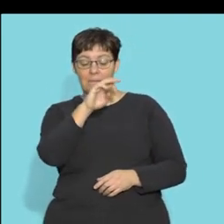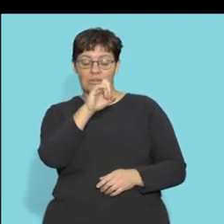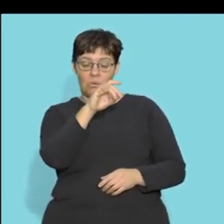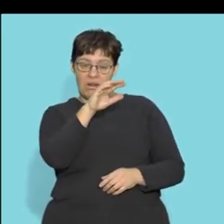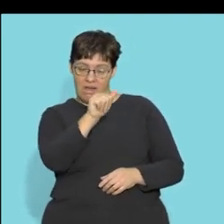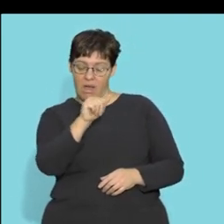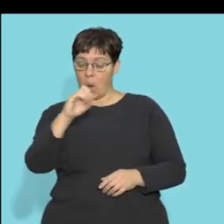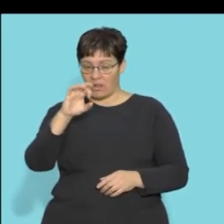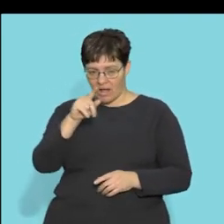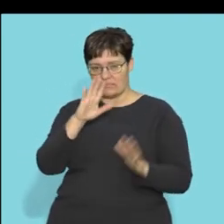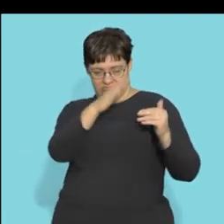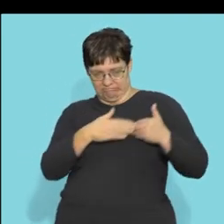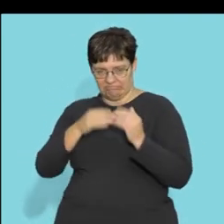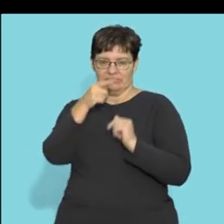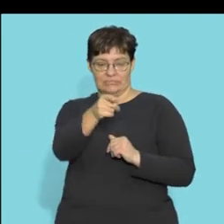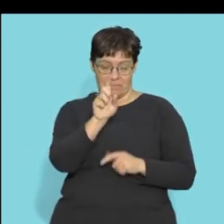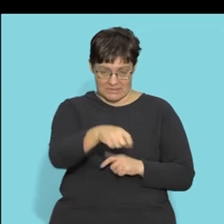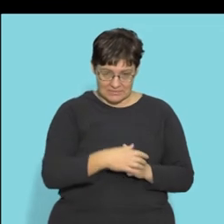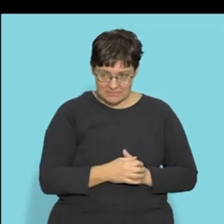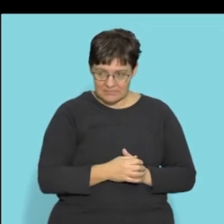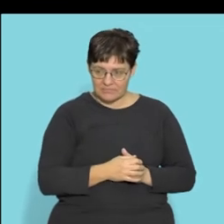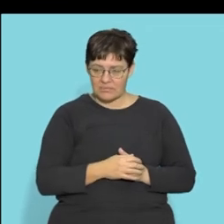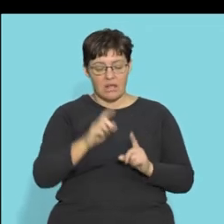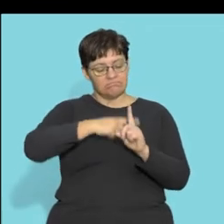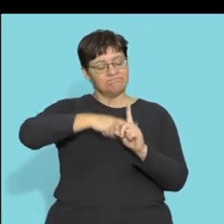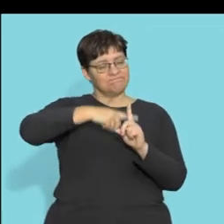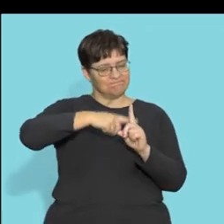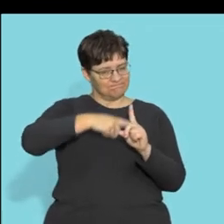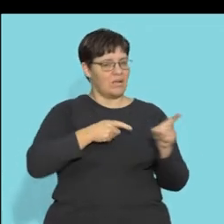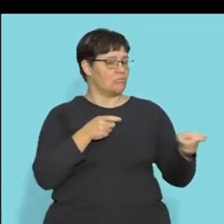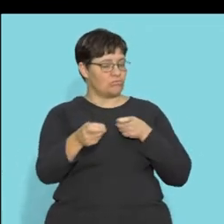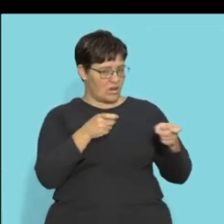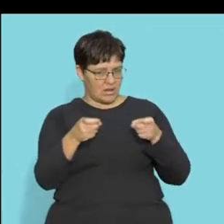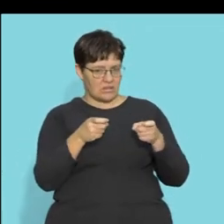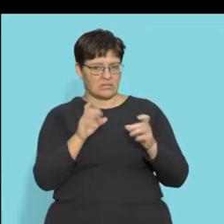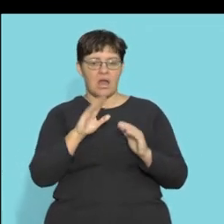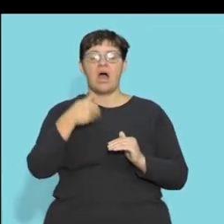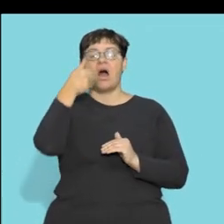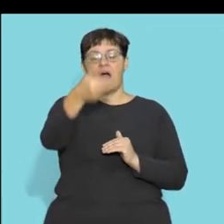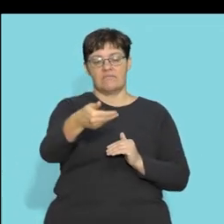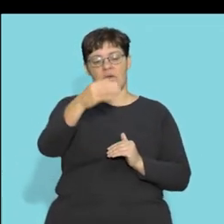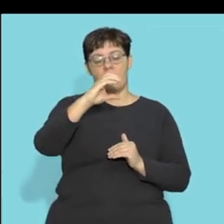it out so the medulla oblongata is really looking after you thermoregulation we will be doing after